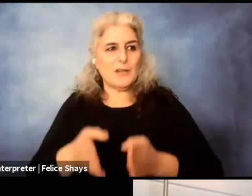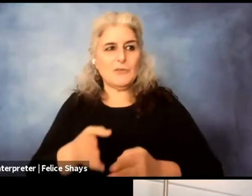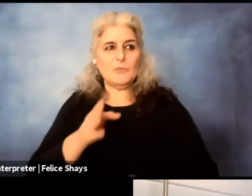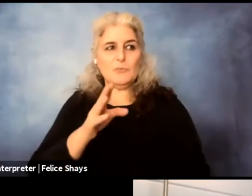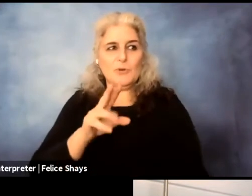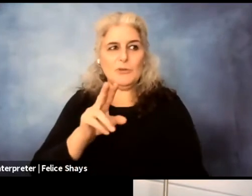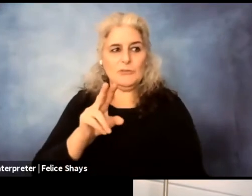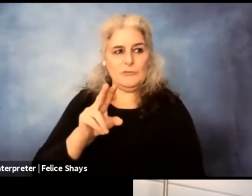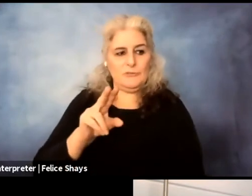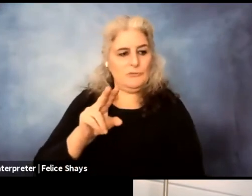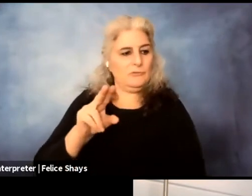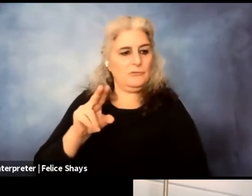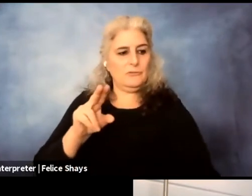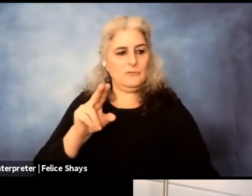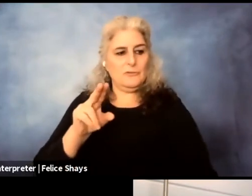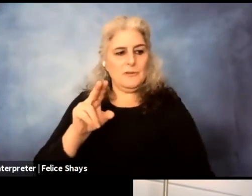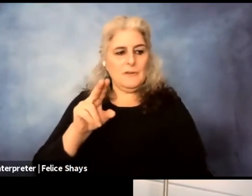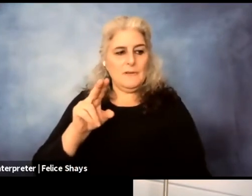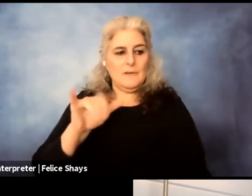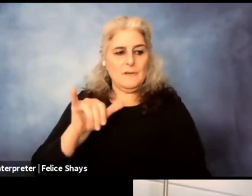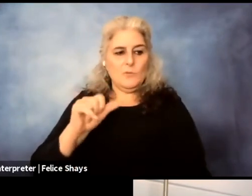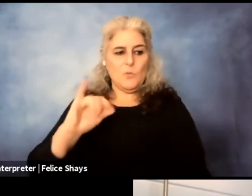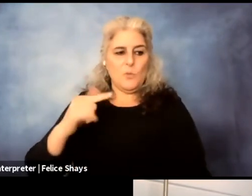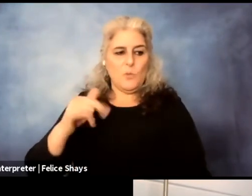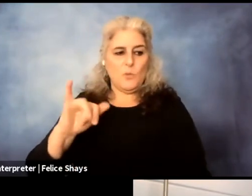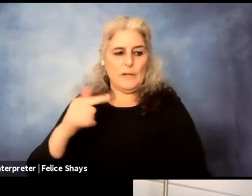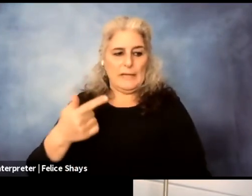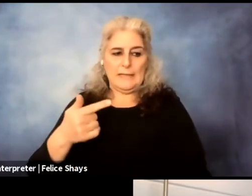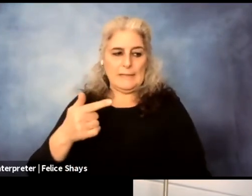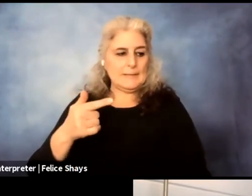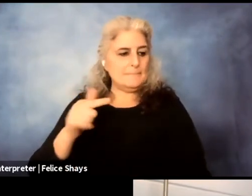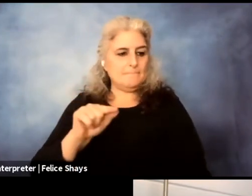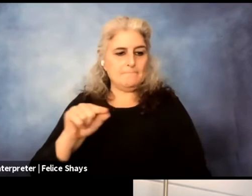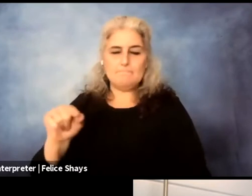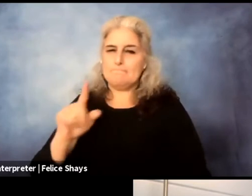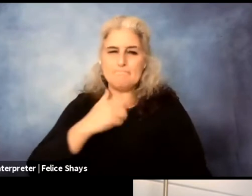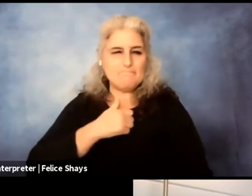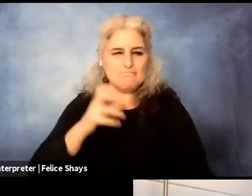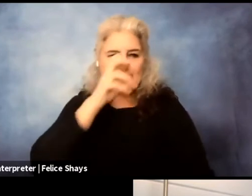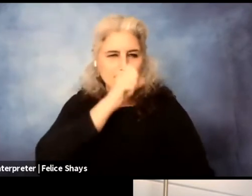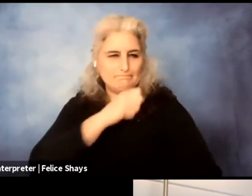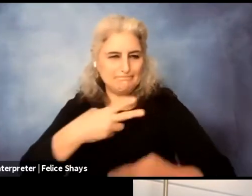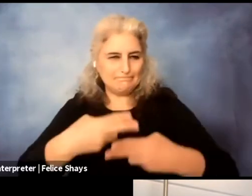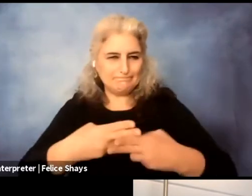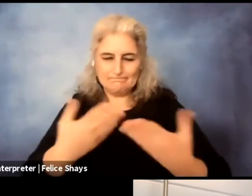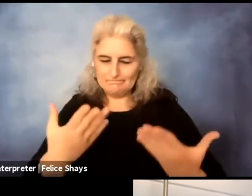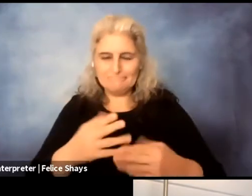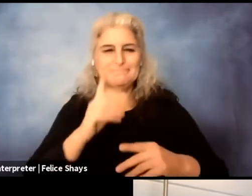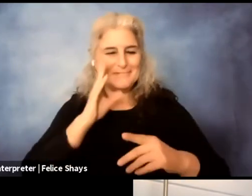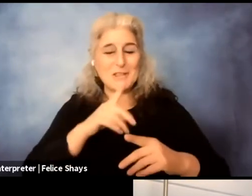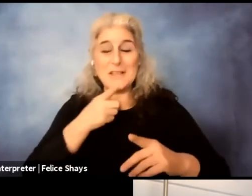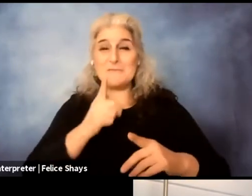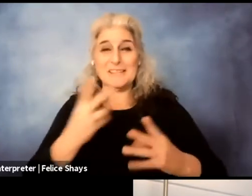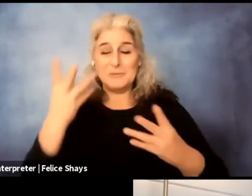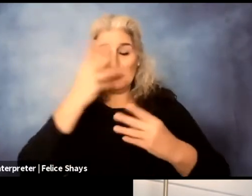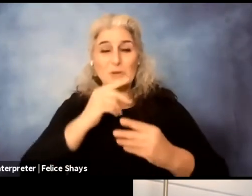on this project and has done amazing work, um, on how to push this further and really refine the language. And it's beautiful. And I'm